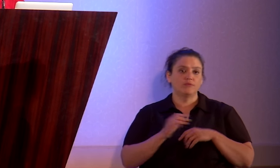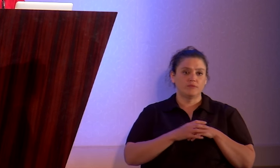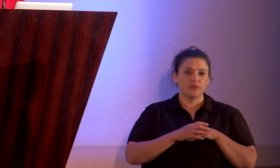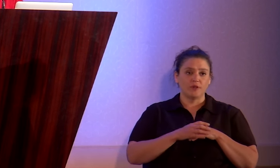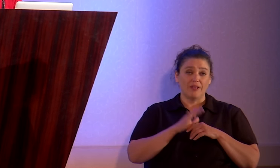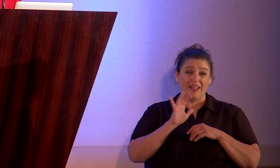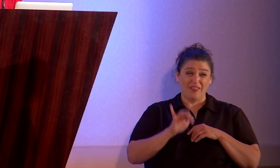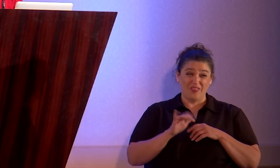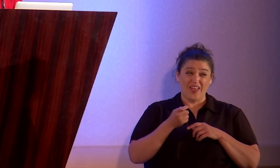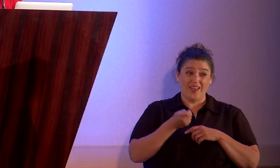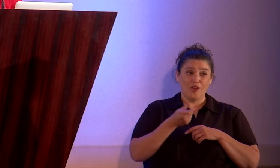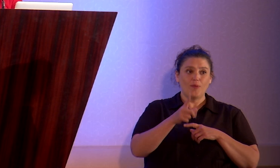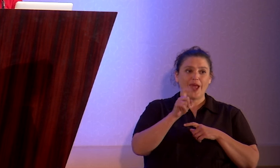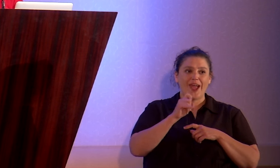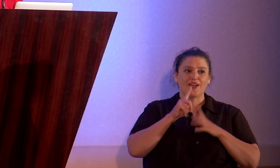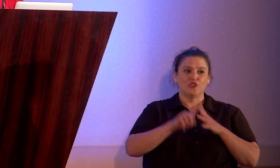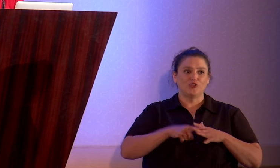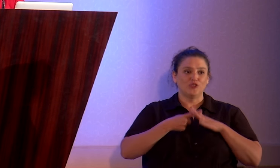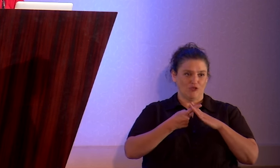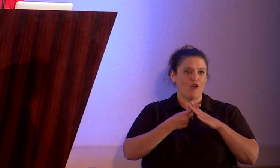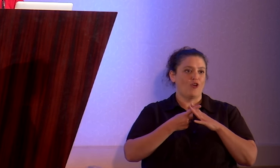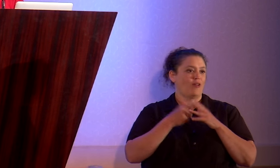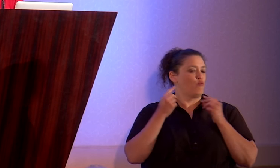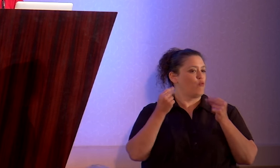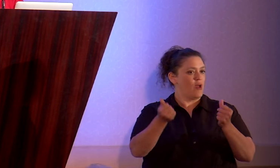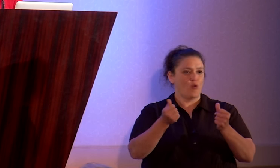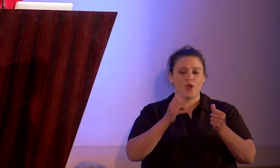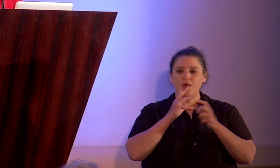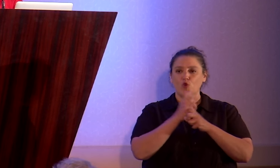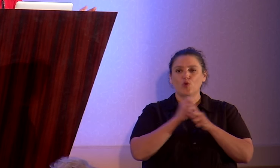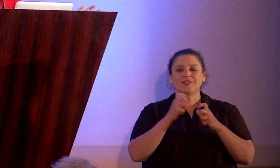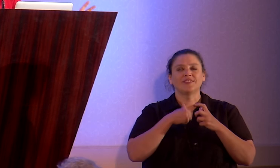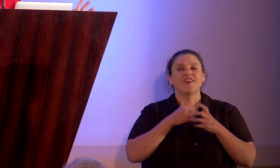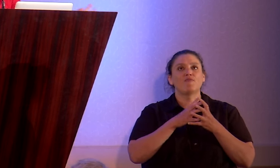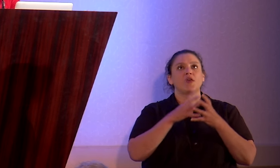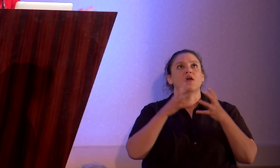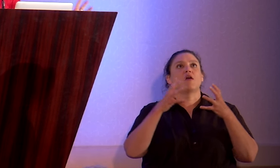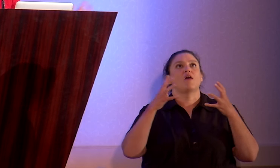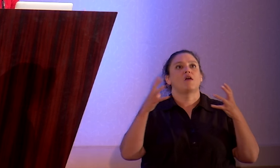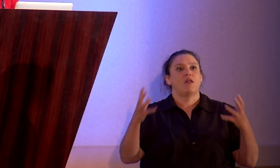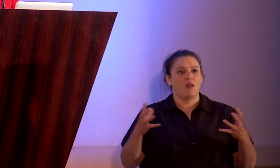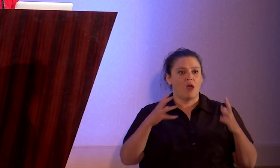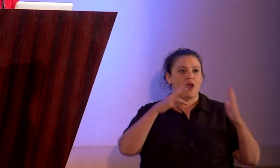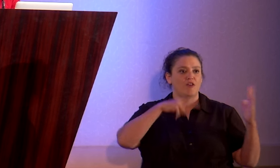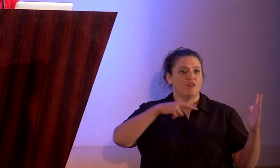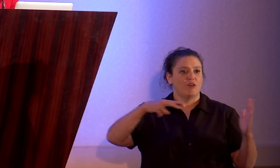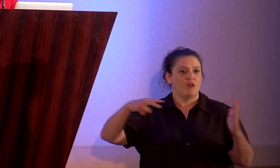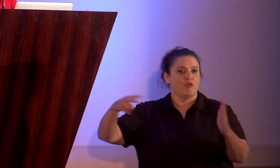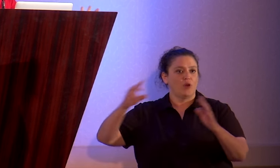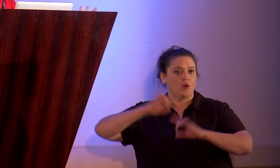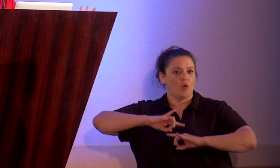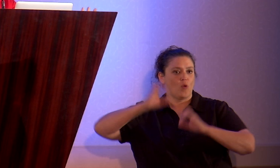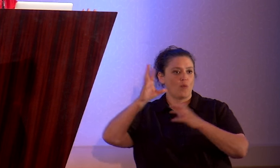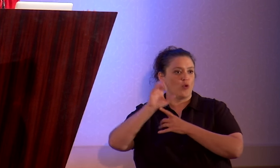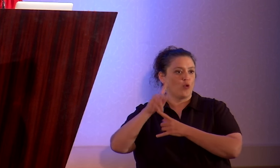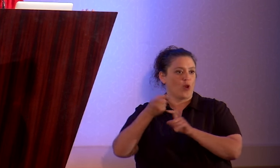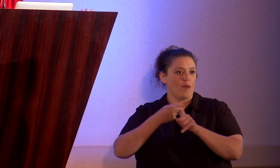aspect, I should have instituted from the start. It would have saved me re-reading a lot of circular crap from C.S. Lewis.